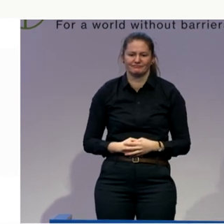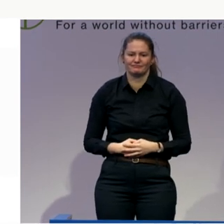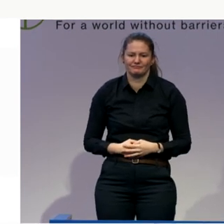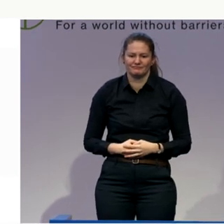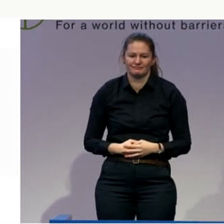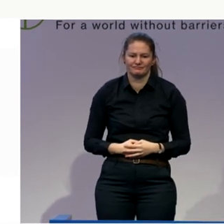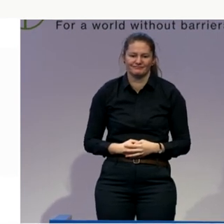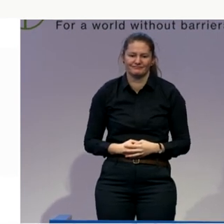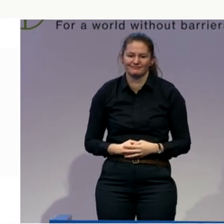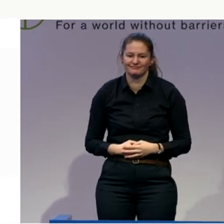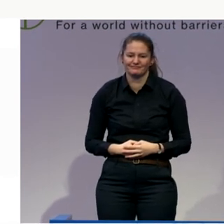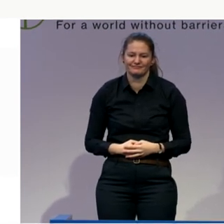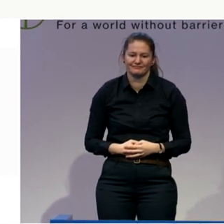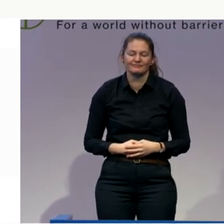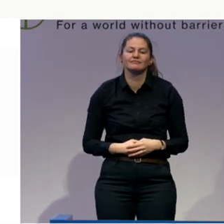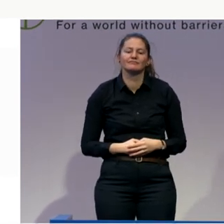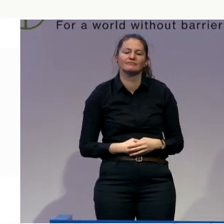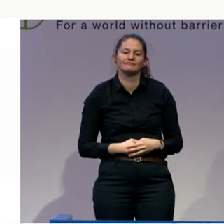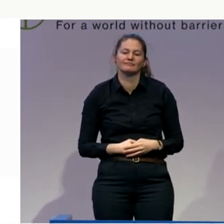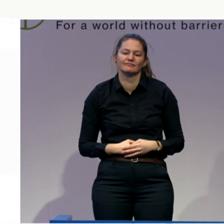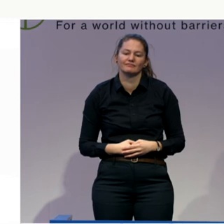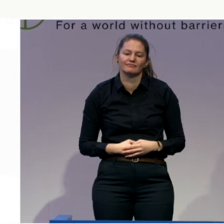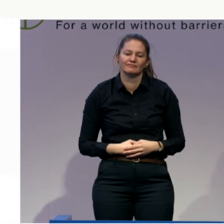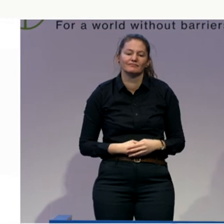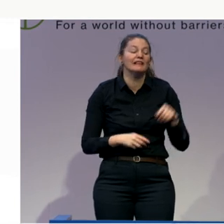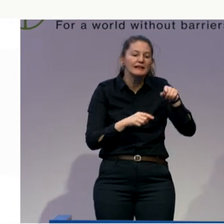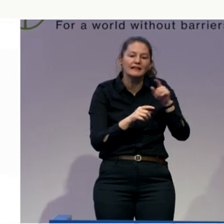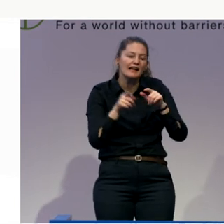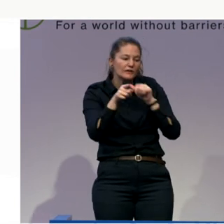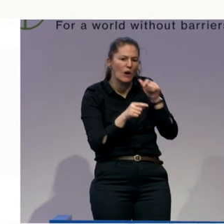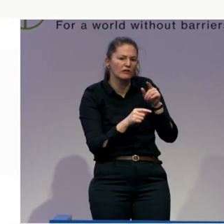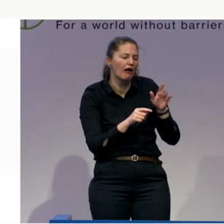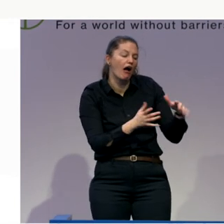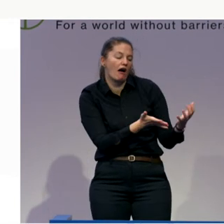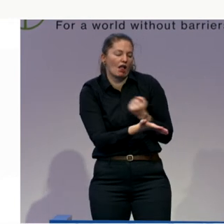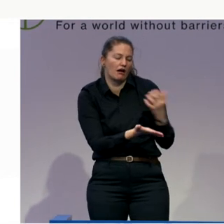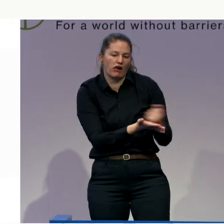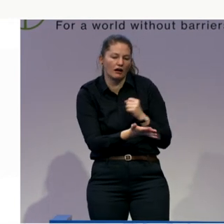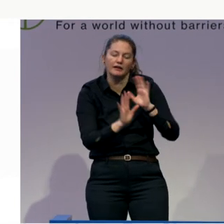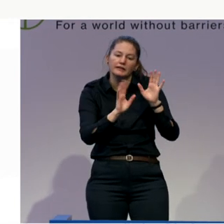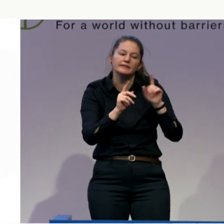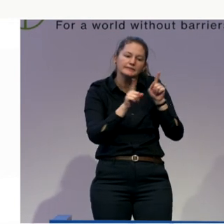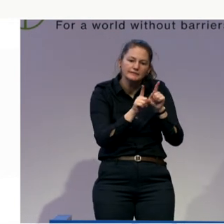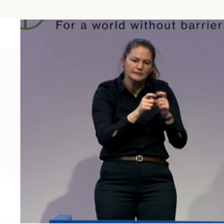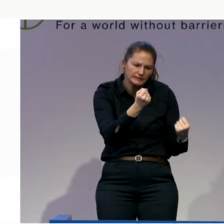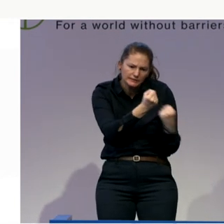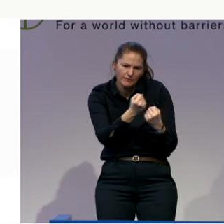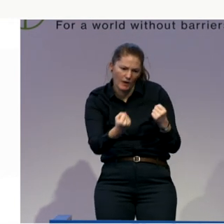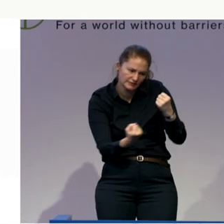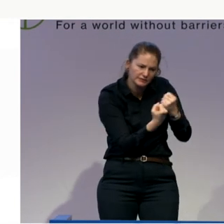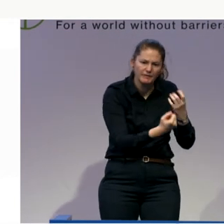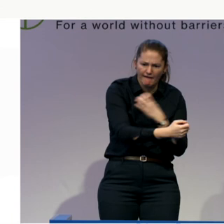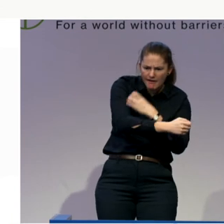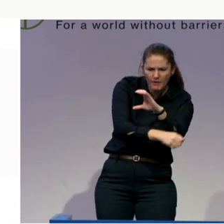me. Or indeed, that I am being, you know, empowered, but not dominating her in an appropriate way. Because in the